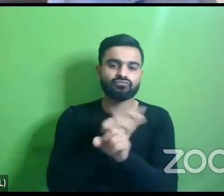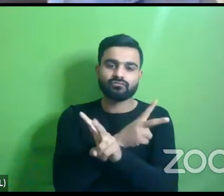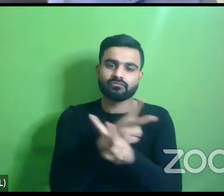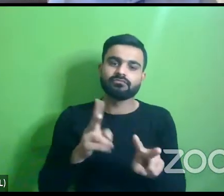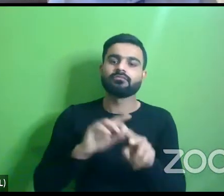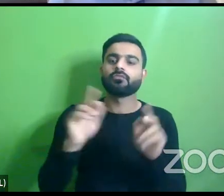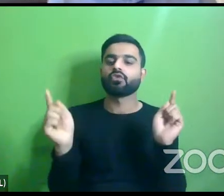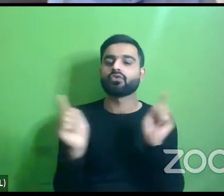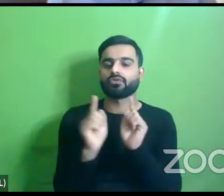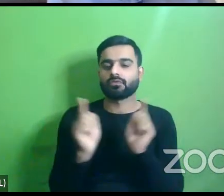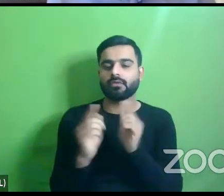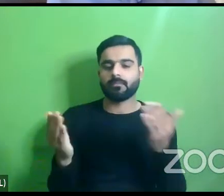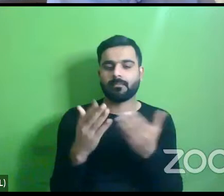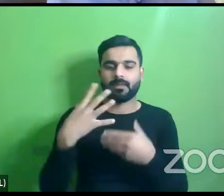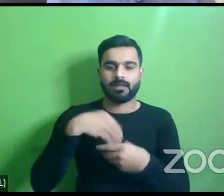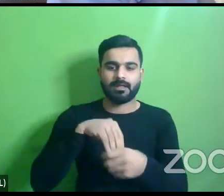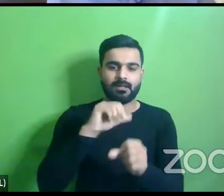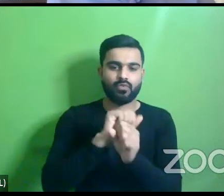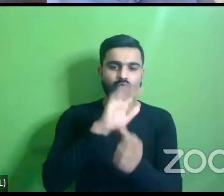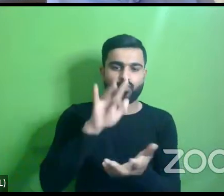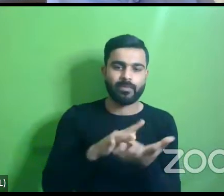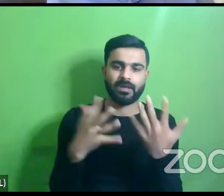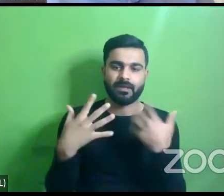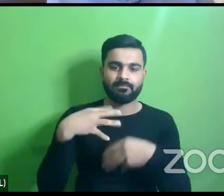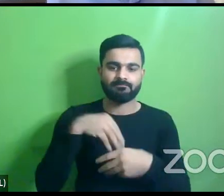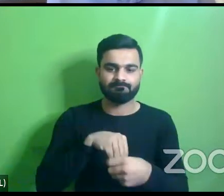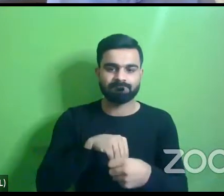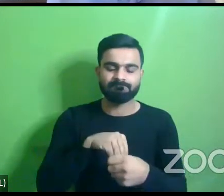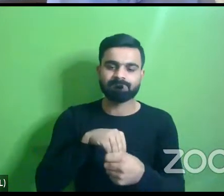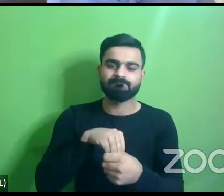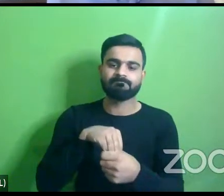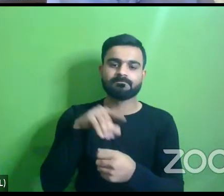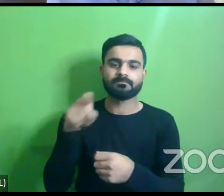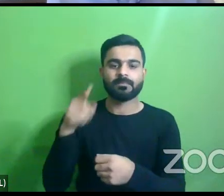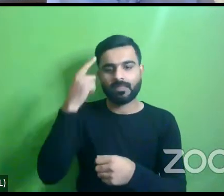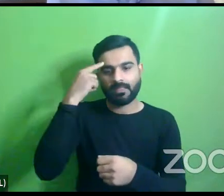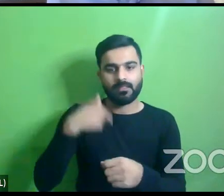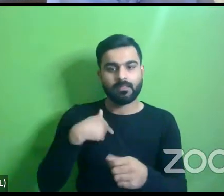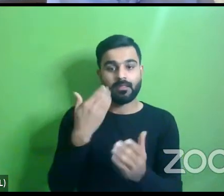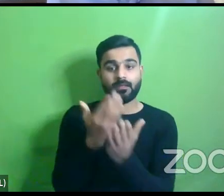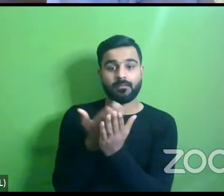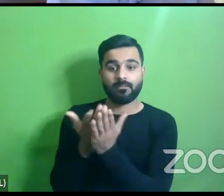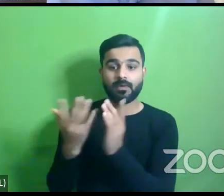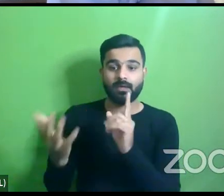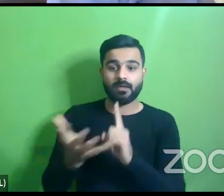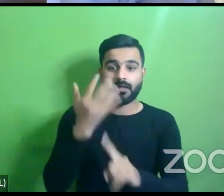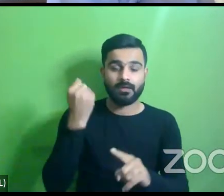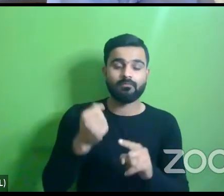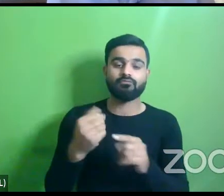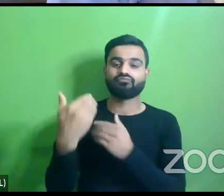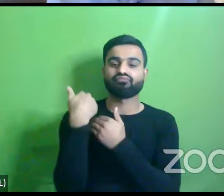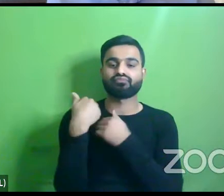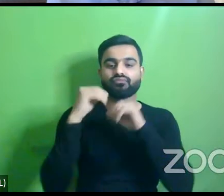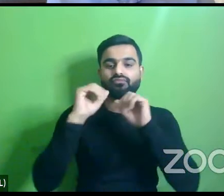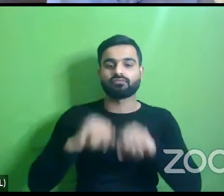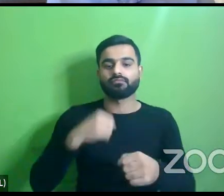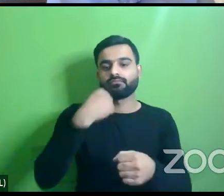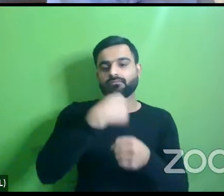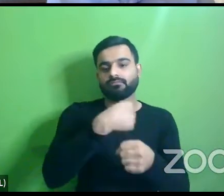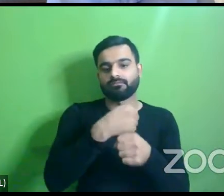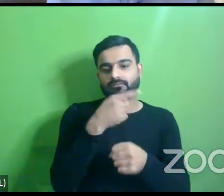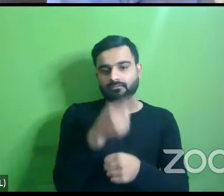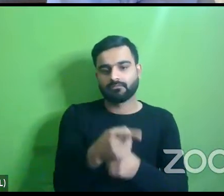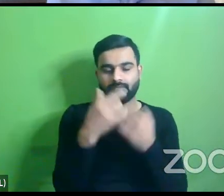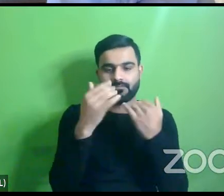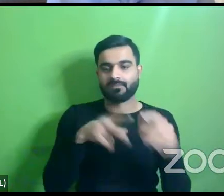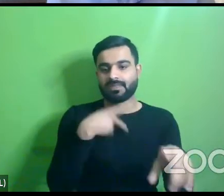small facilities that were included in the site so i think that participatory approach and the ownership taken by the government now